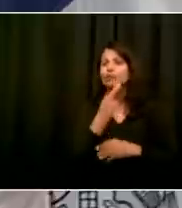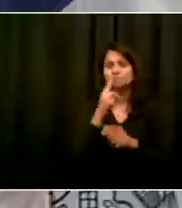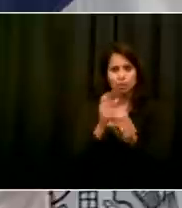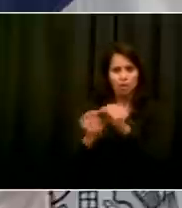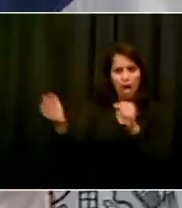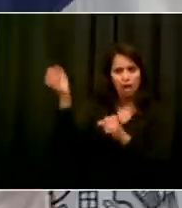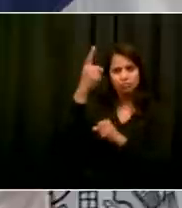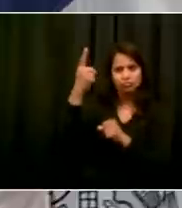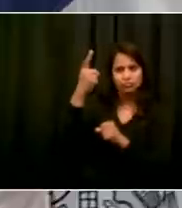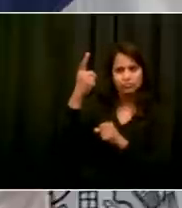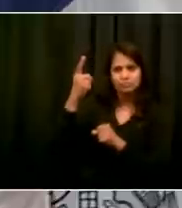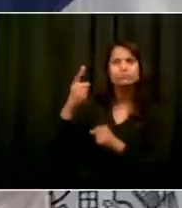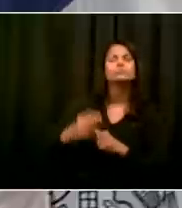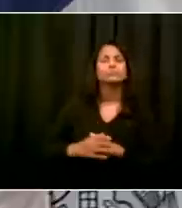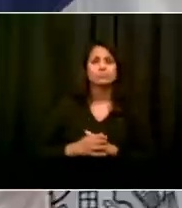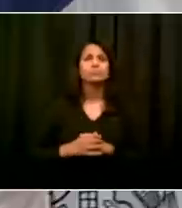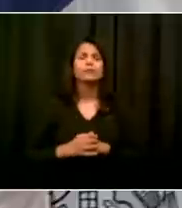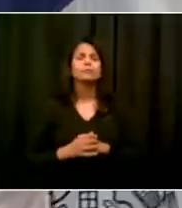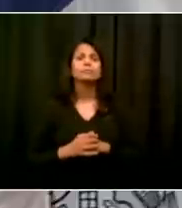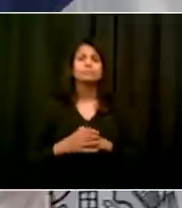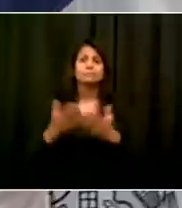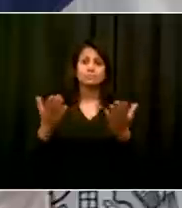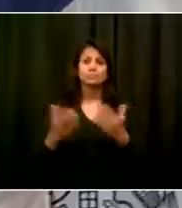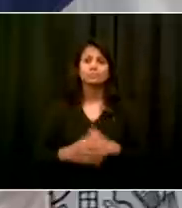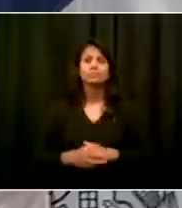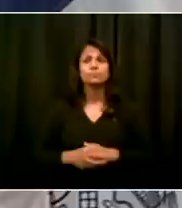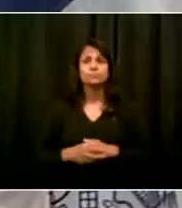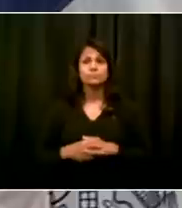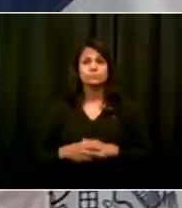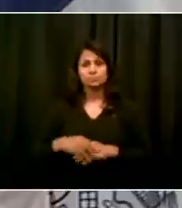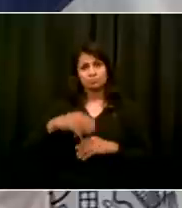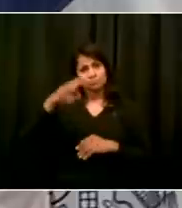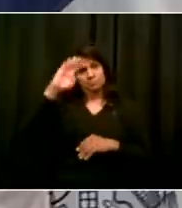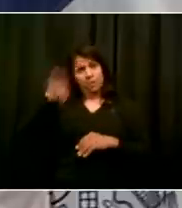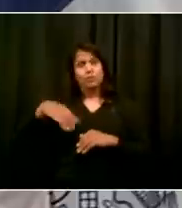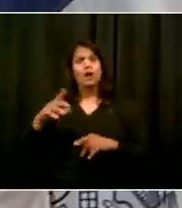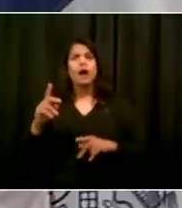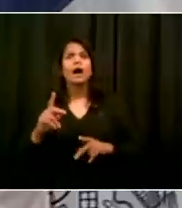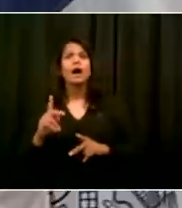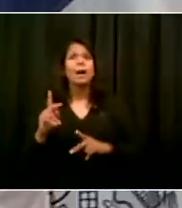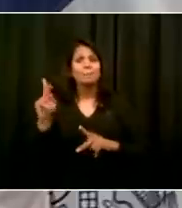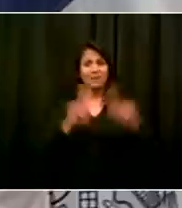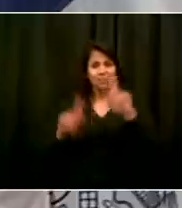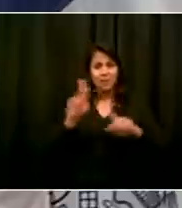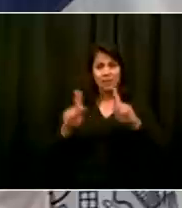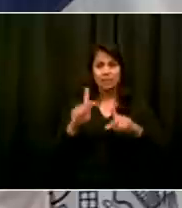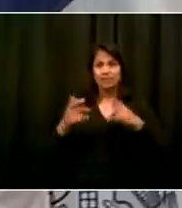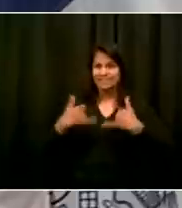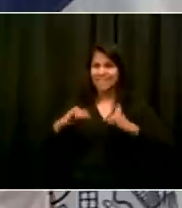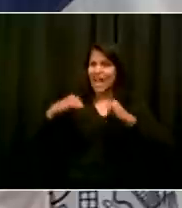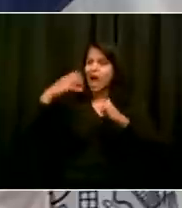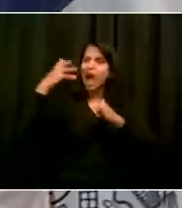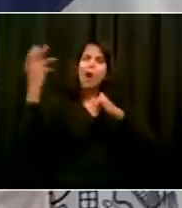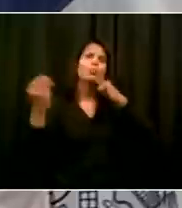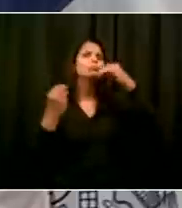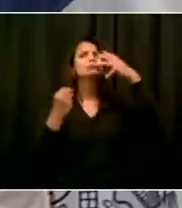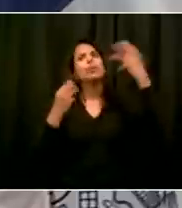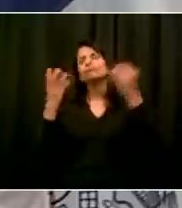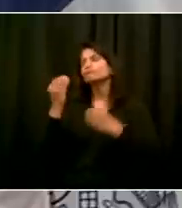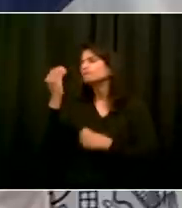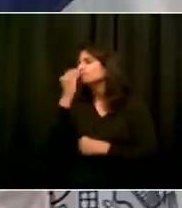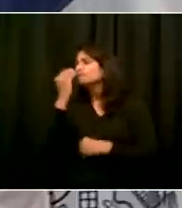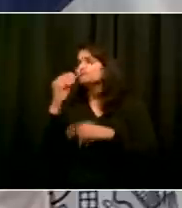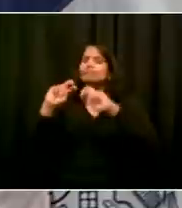to go see the booked solid outdoor dining all over the city that's been such a success. And I congratulate everyone in the restaurant